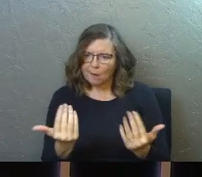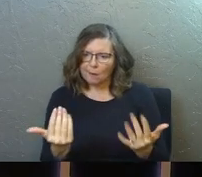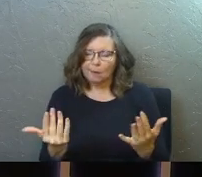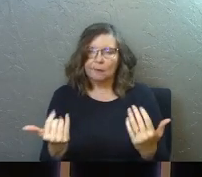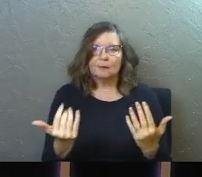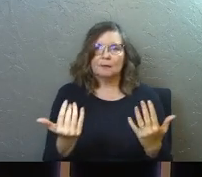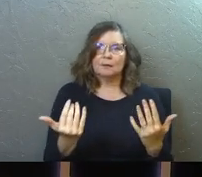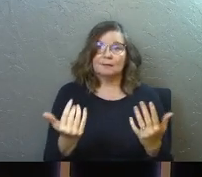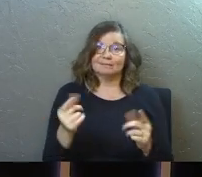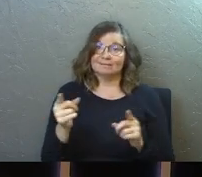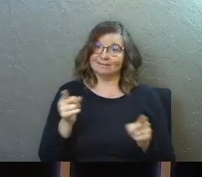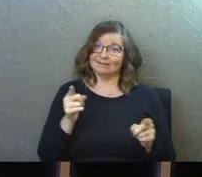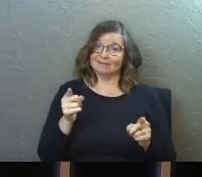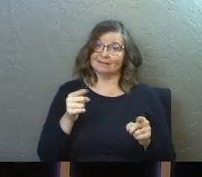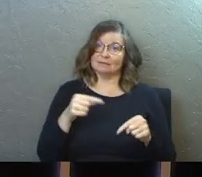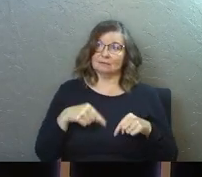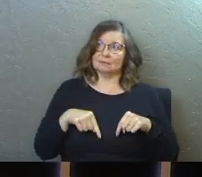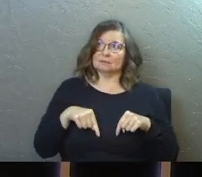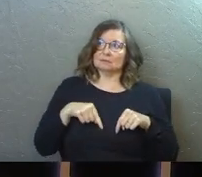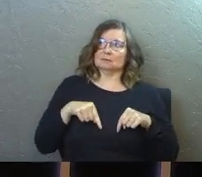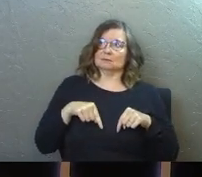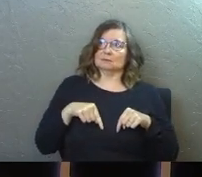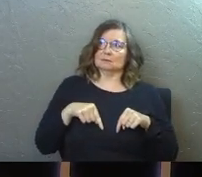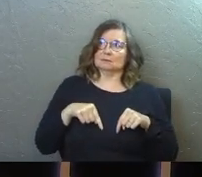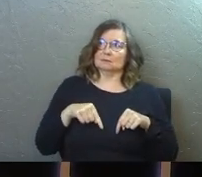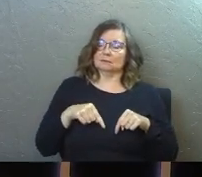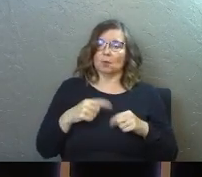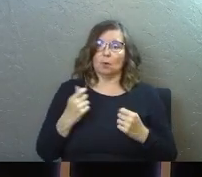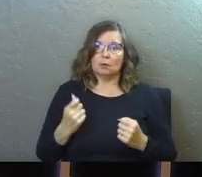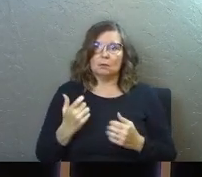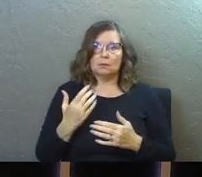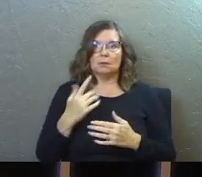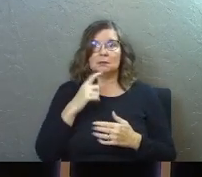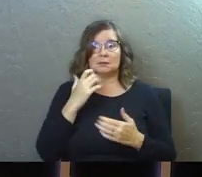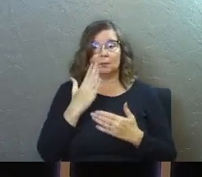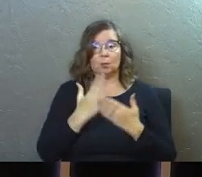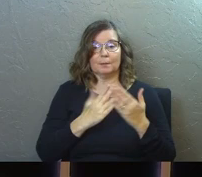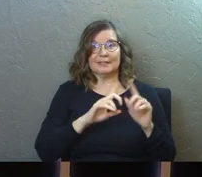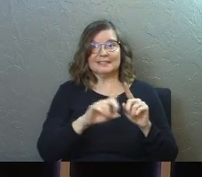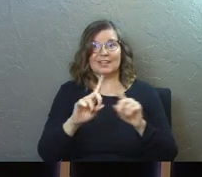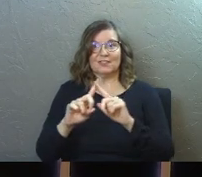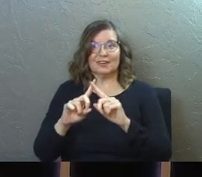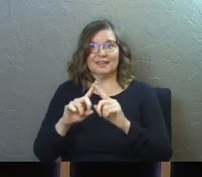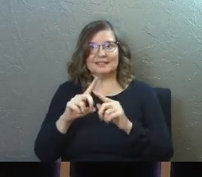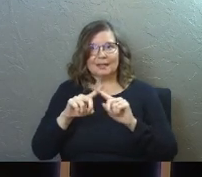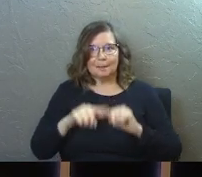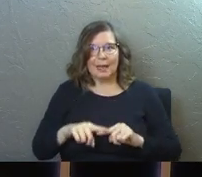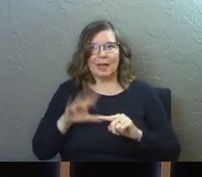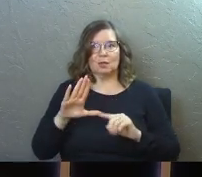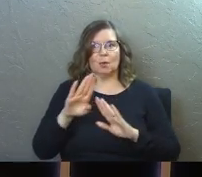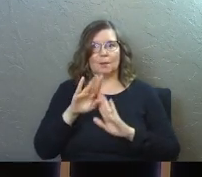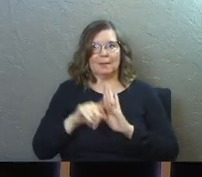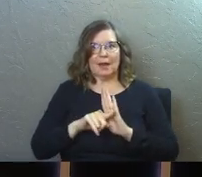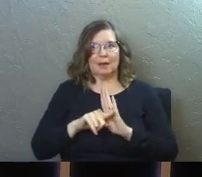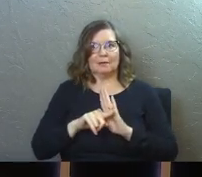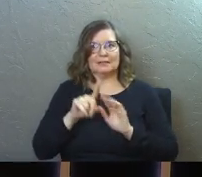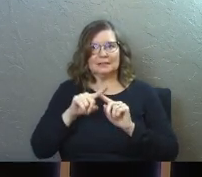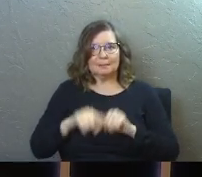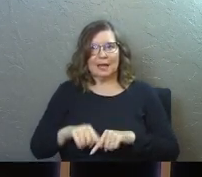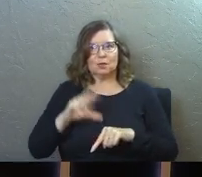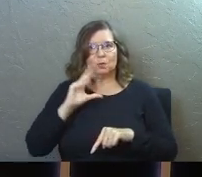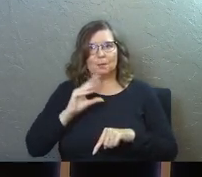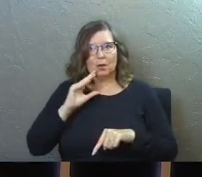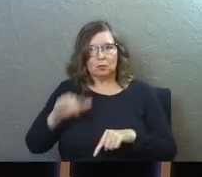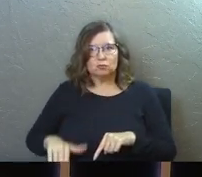some of you are going to face that differently because of your background. Because of what was done